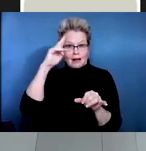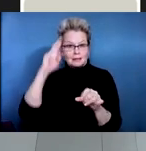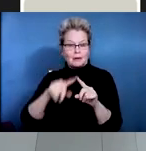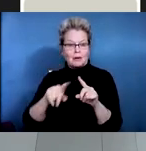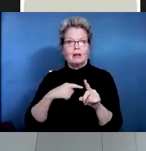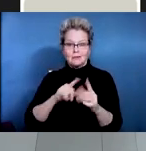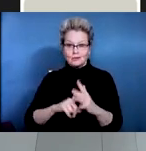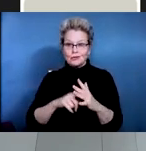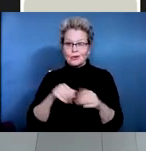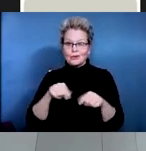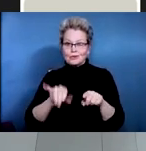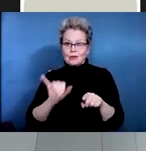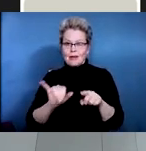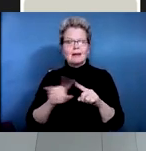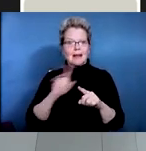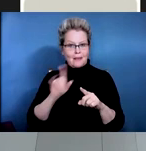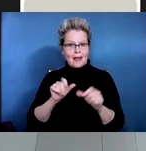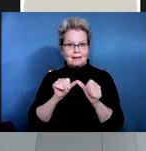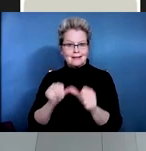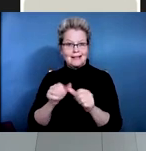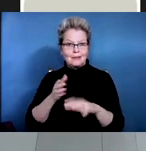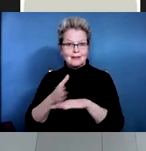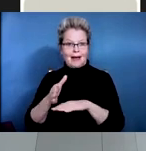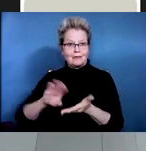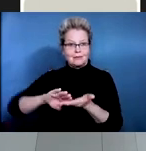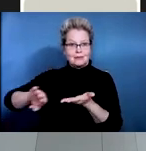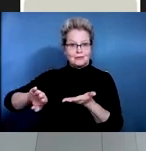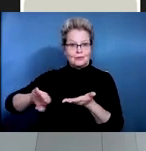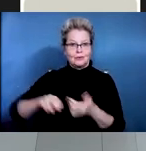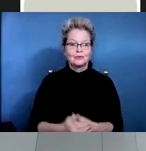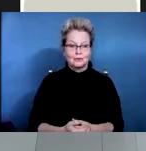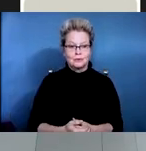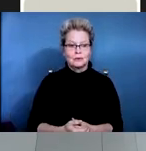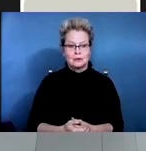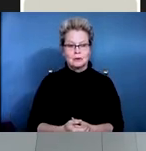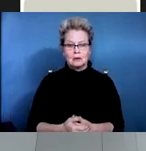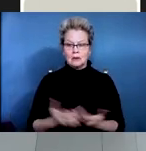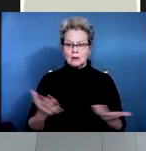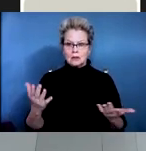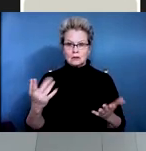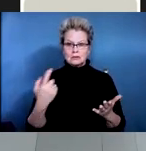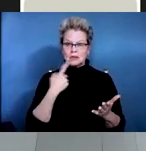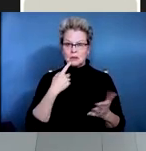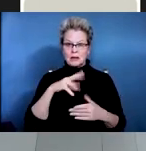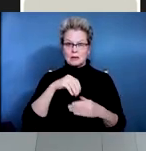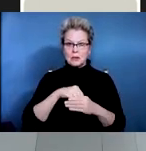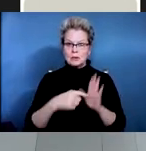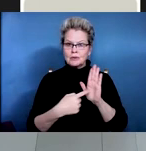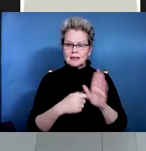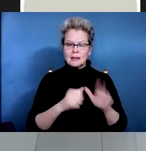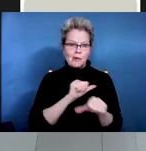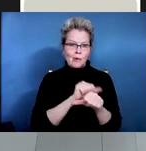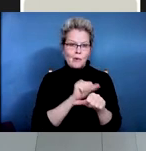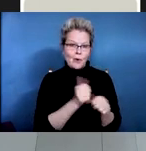and includes elements like work trials, providing